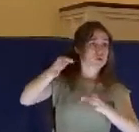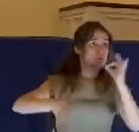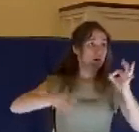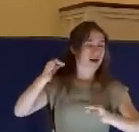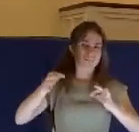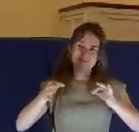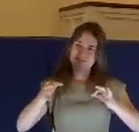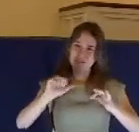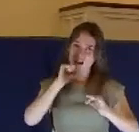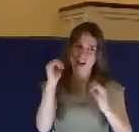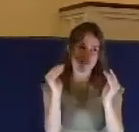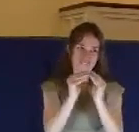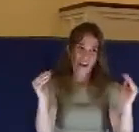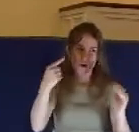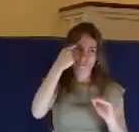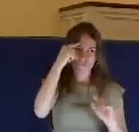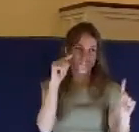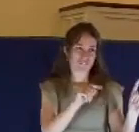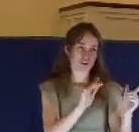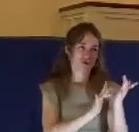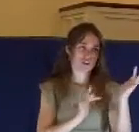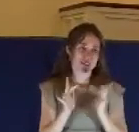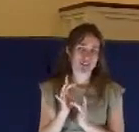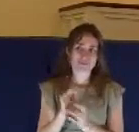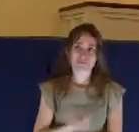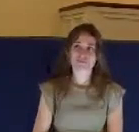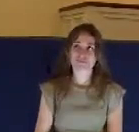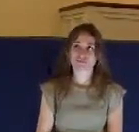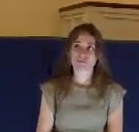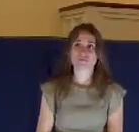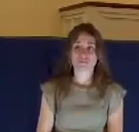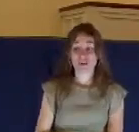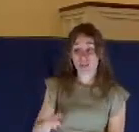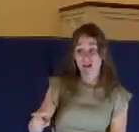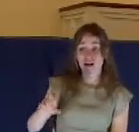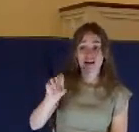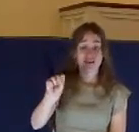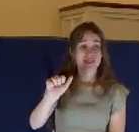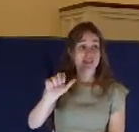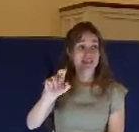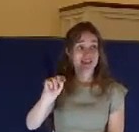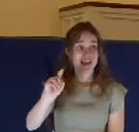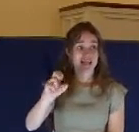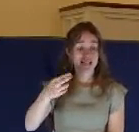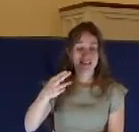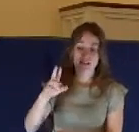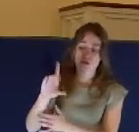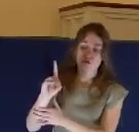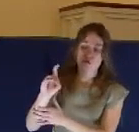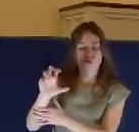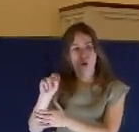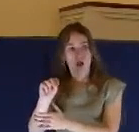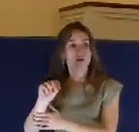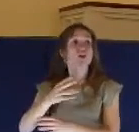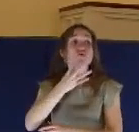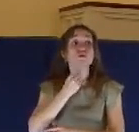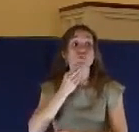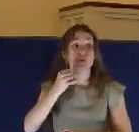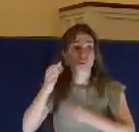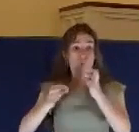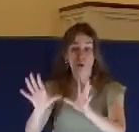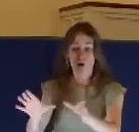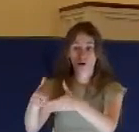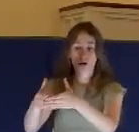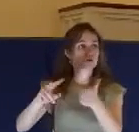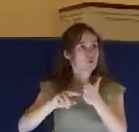Talk about injustice. You see, the Sanhedrin was designed to save life, but here they're going to take the life of